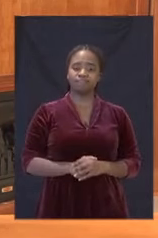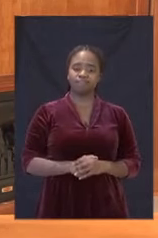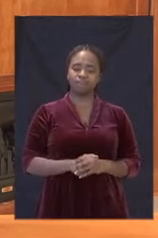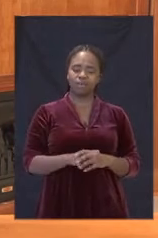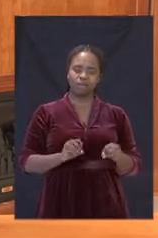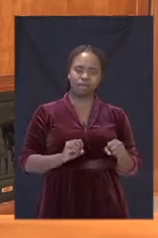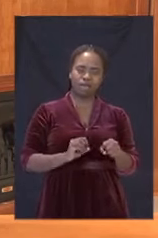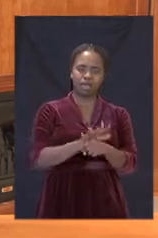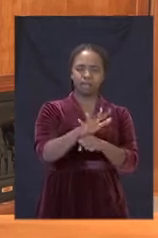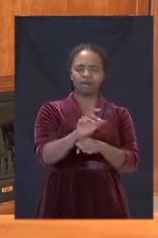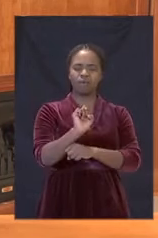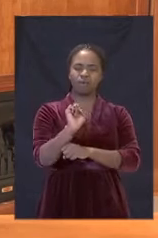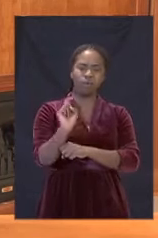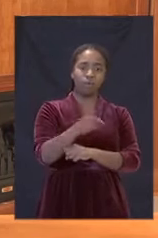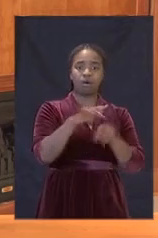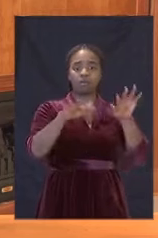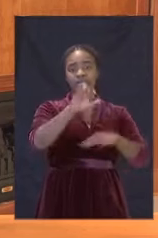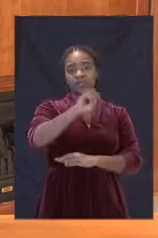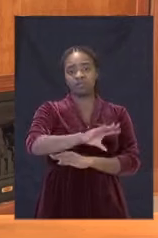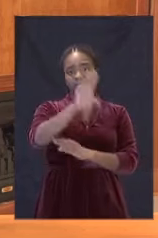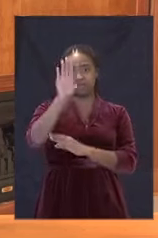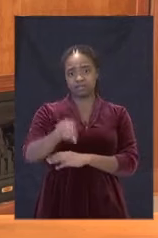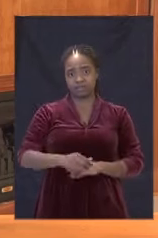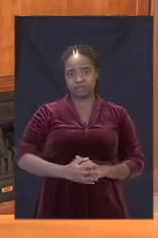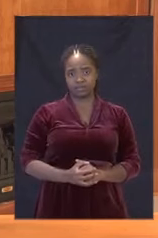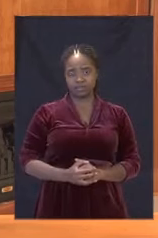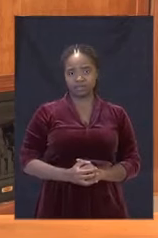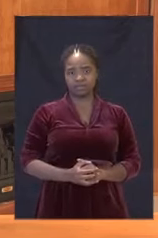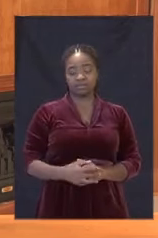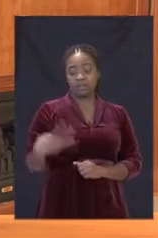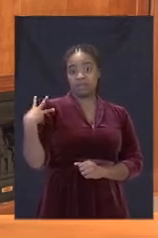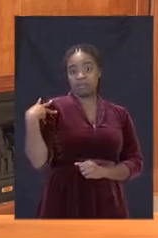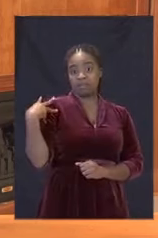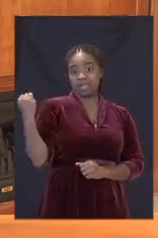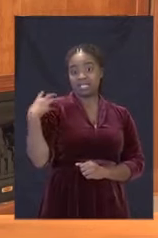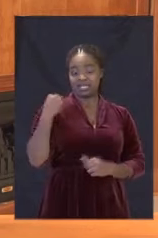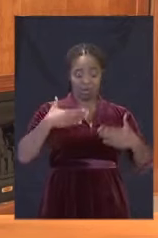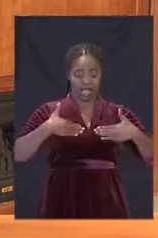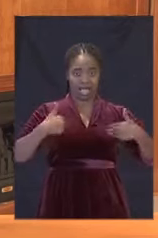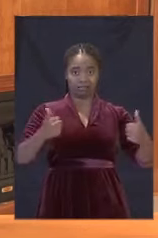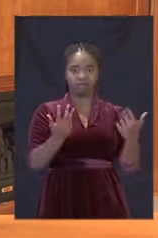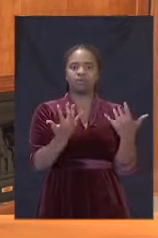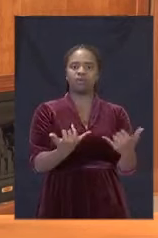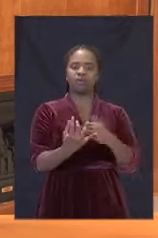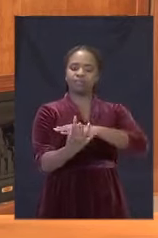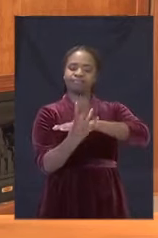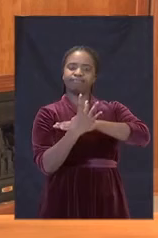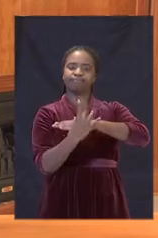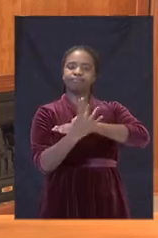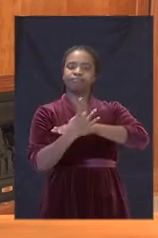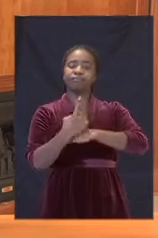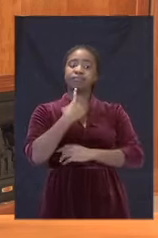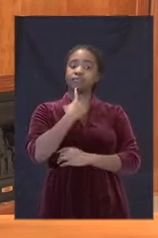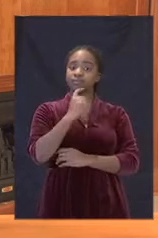on all South Africans. Our Minister of Health today advised me that we